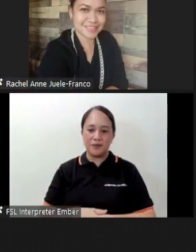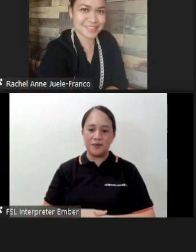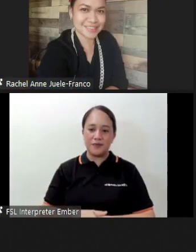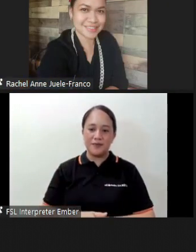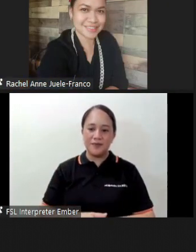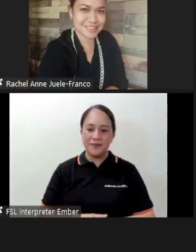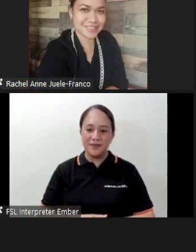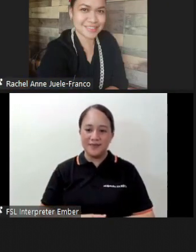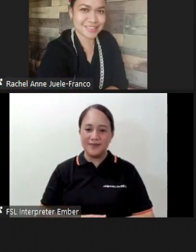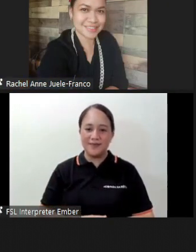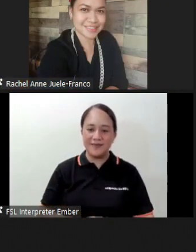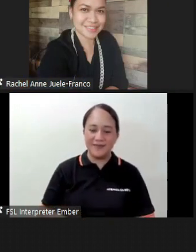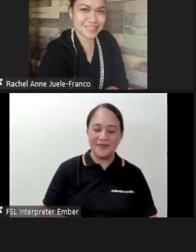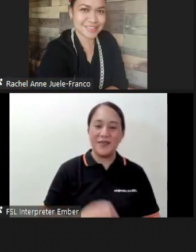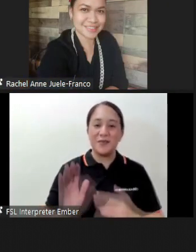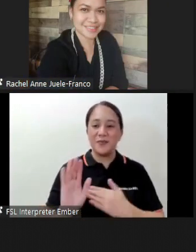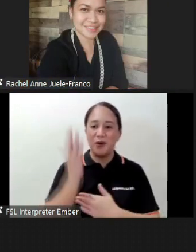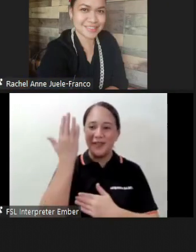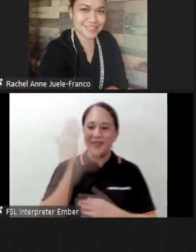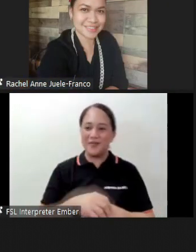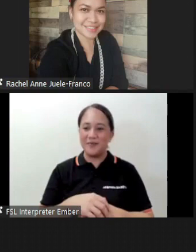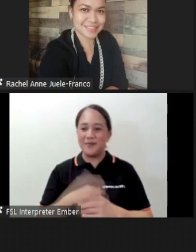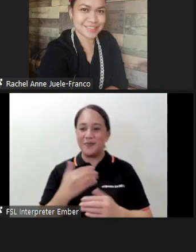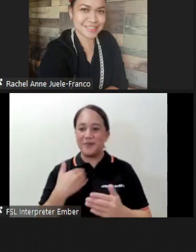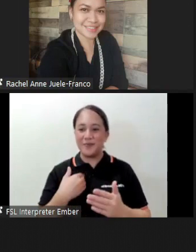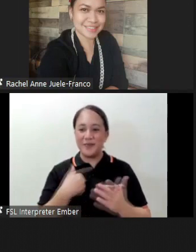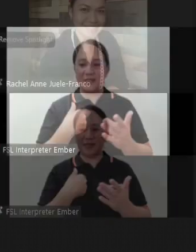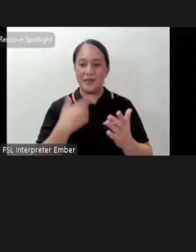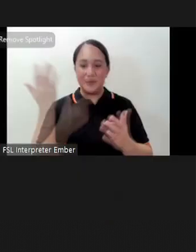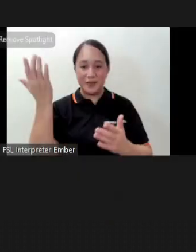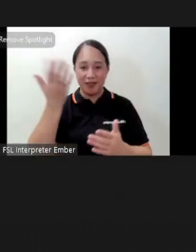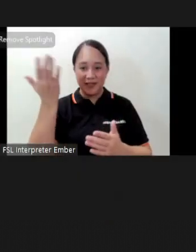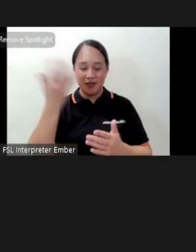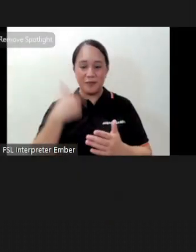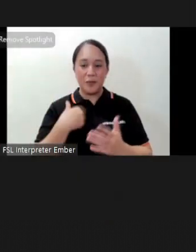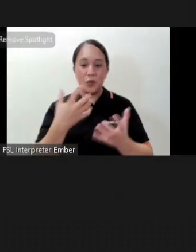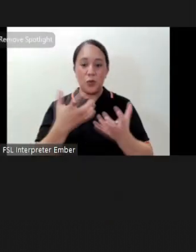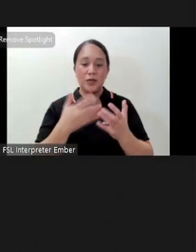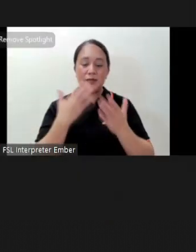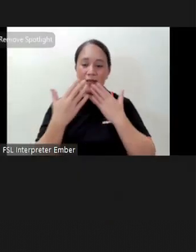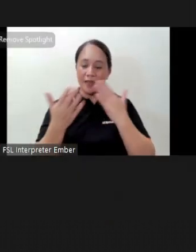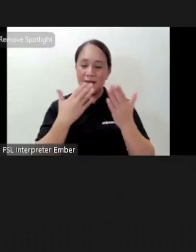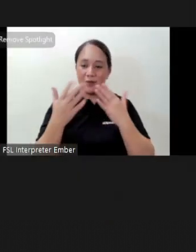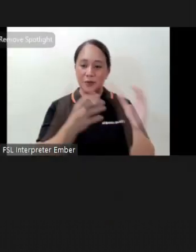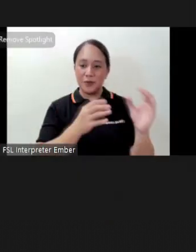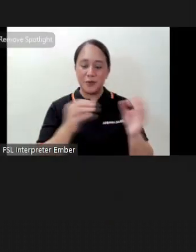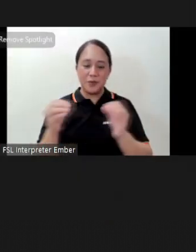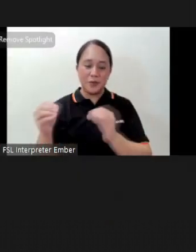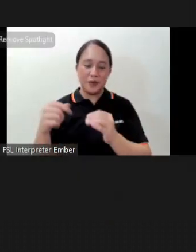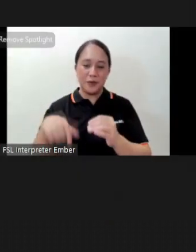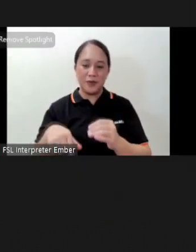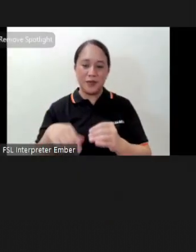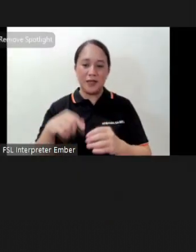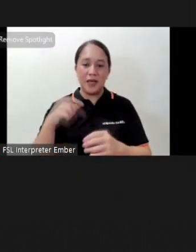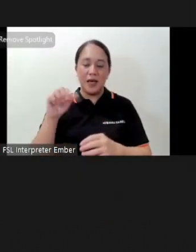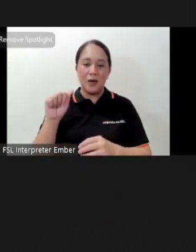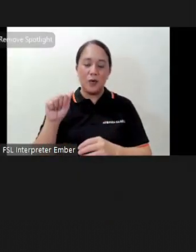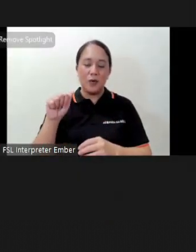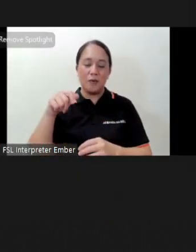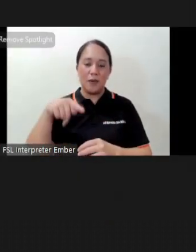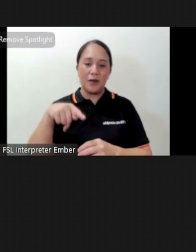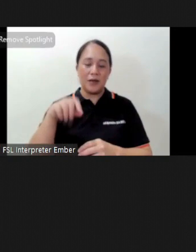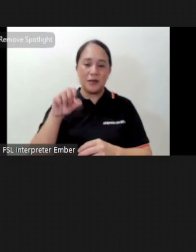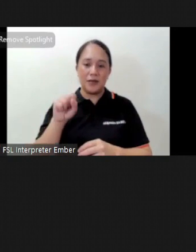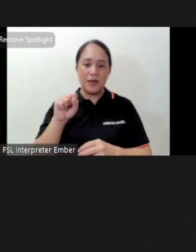good morning everyone before I begin this presentation I just want to thank the organizing committee of AQUO Parasabata for